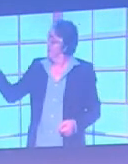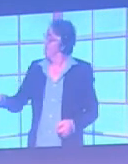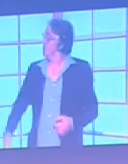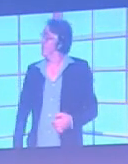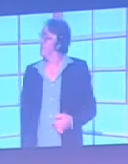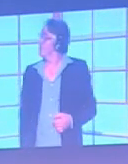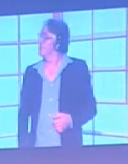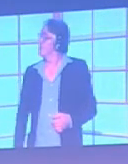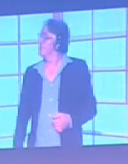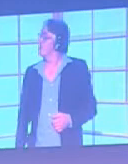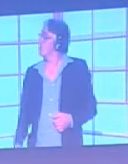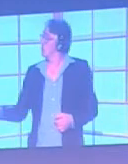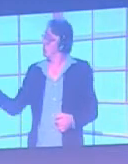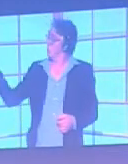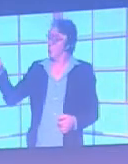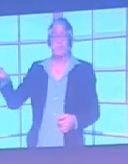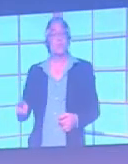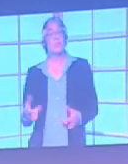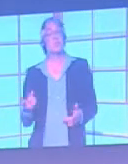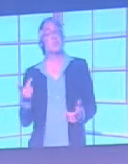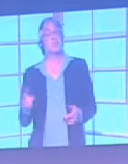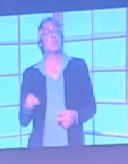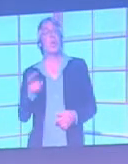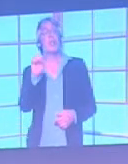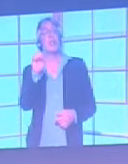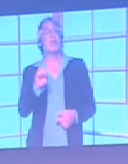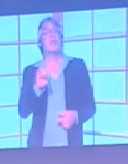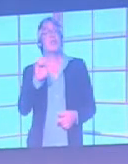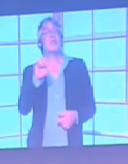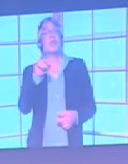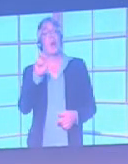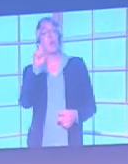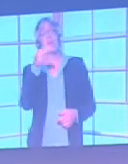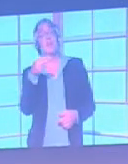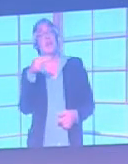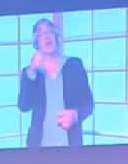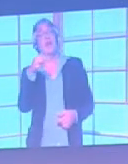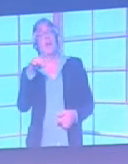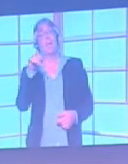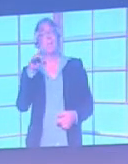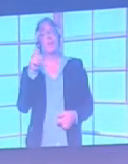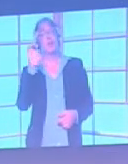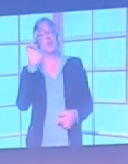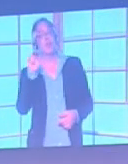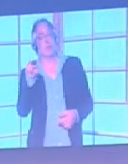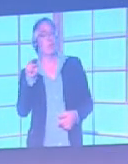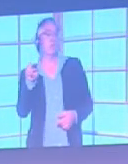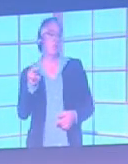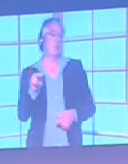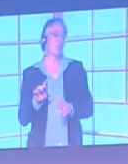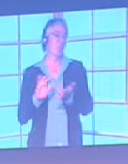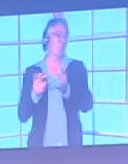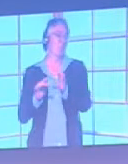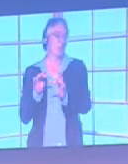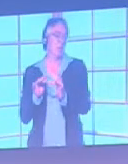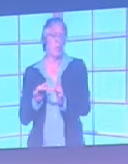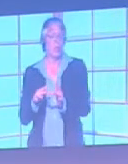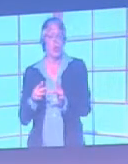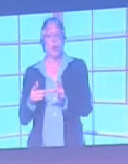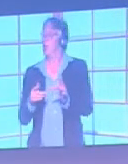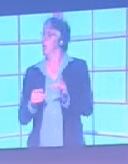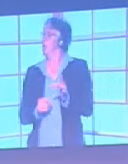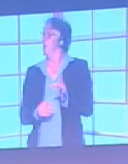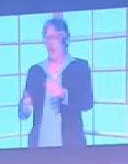But this is from the Southampton website. They've just introduced this new page which allows colour blind, well, any